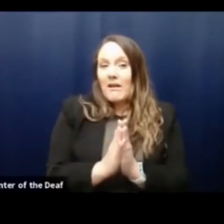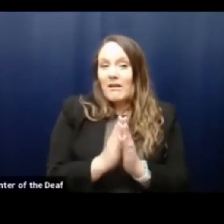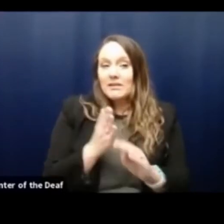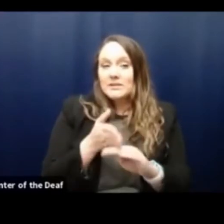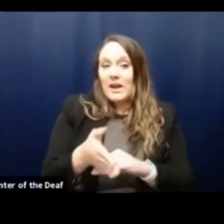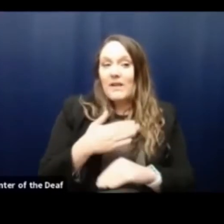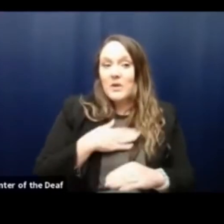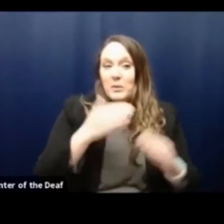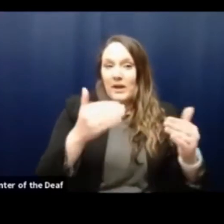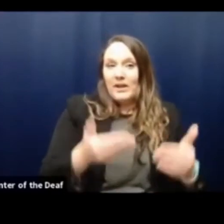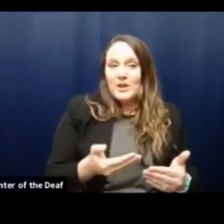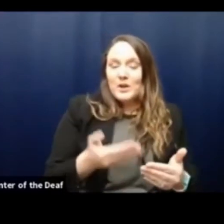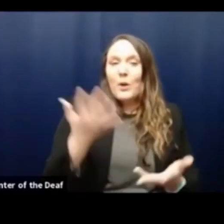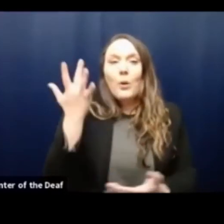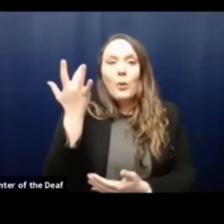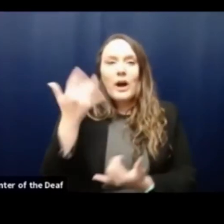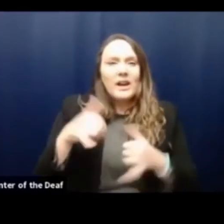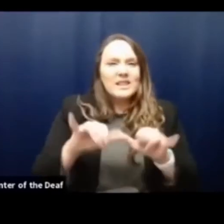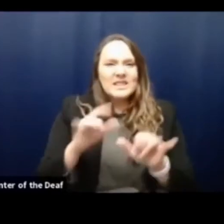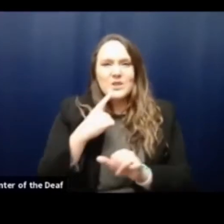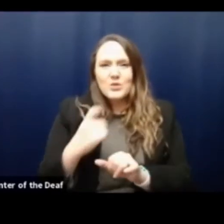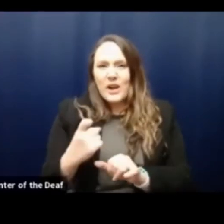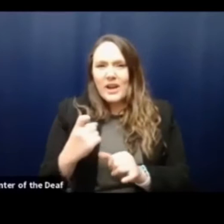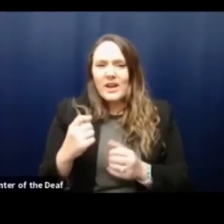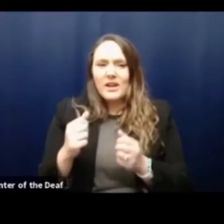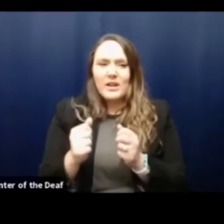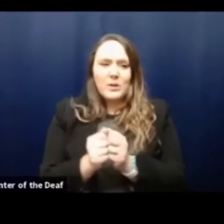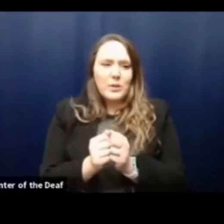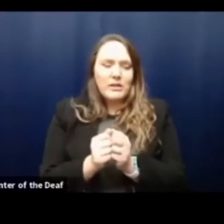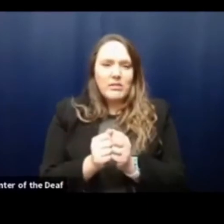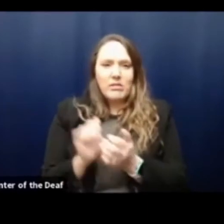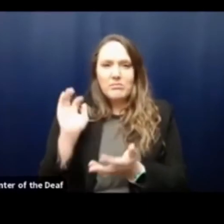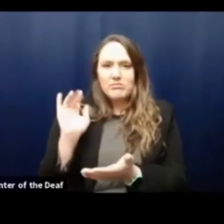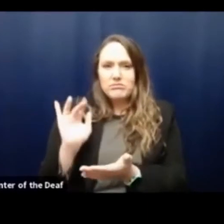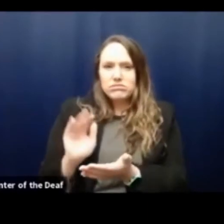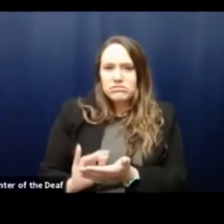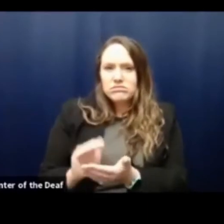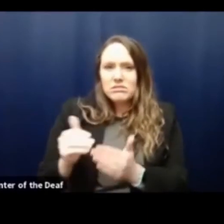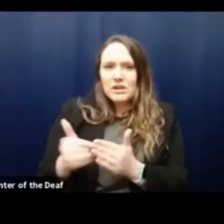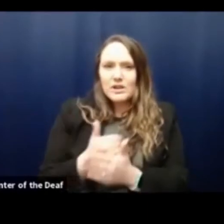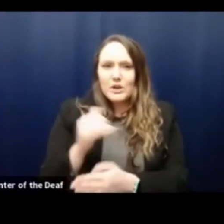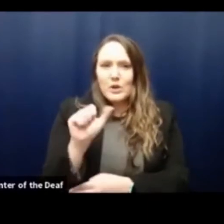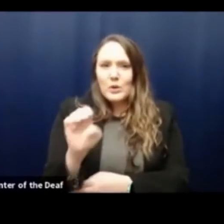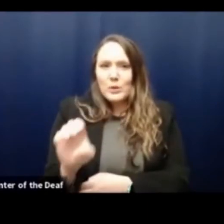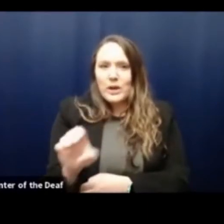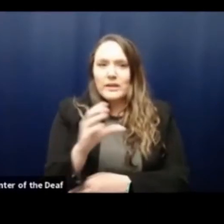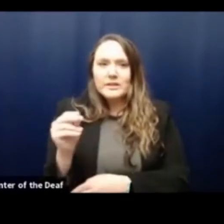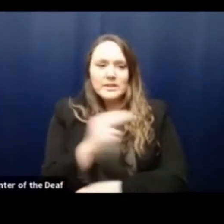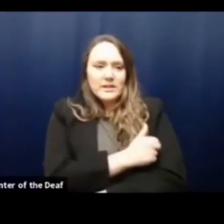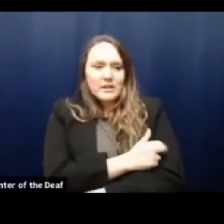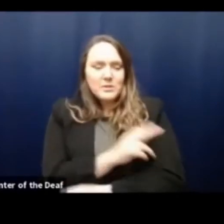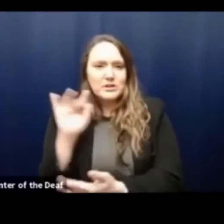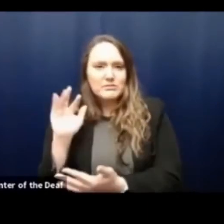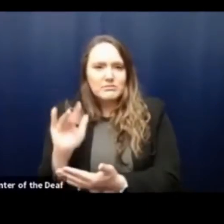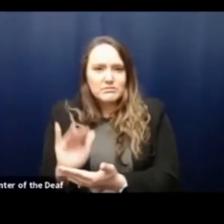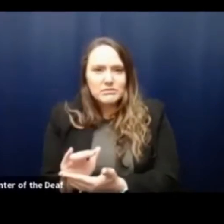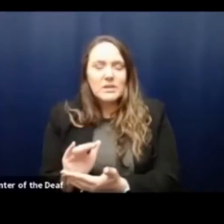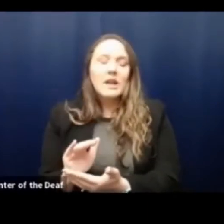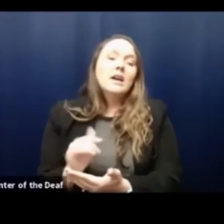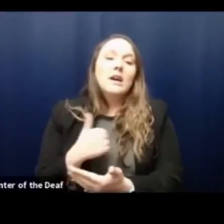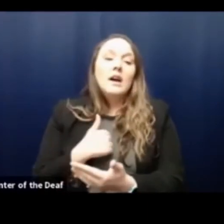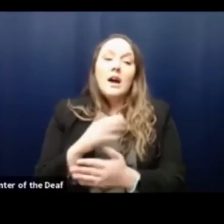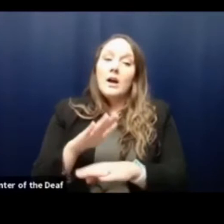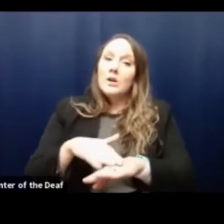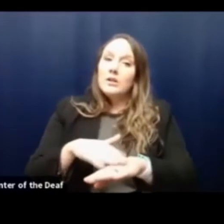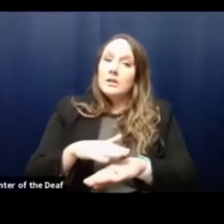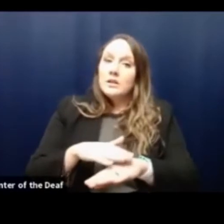is why do we remain red for now with the the decline in the number of new cases and hospitalizations? I want to caution against